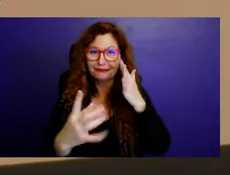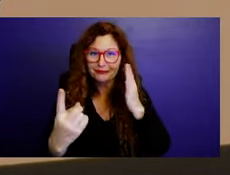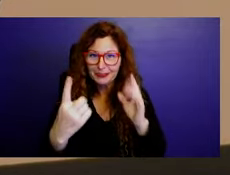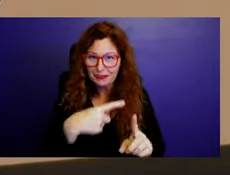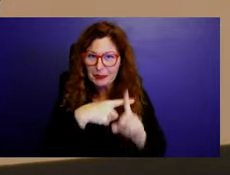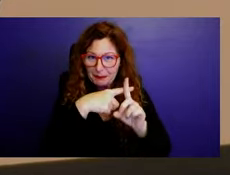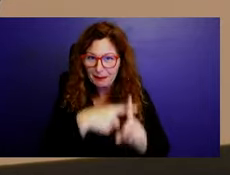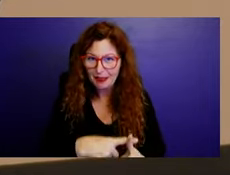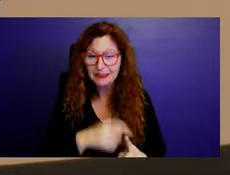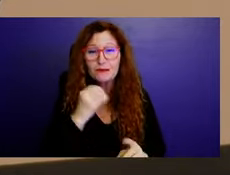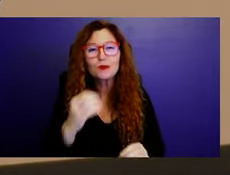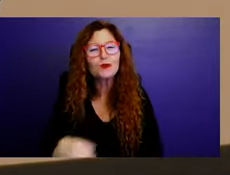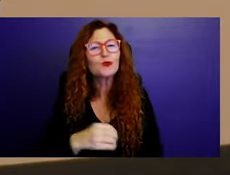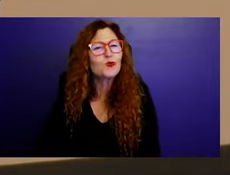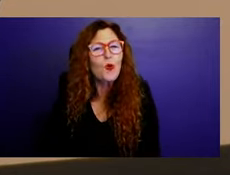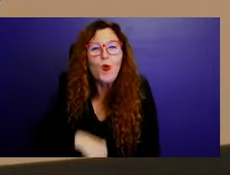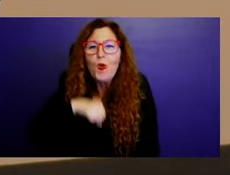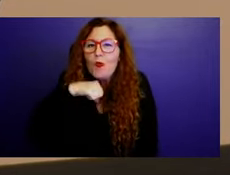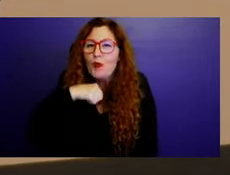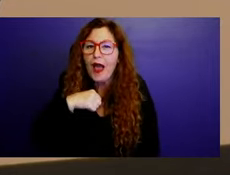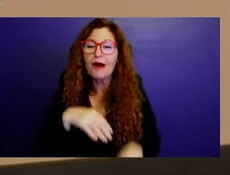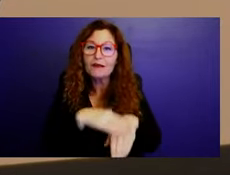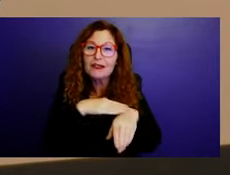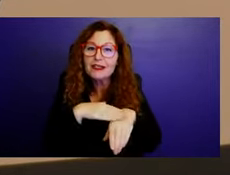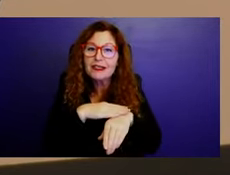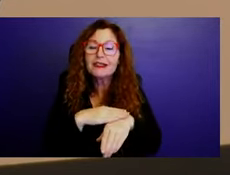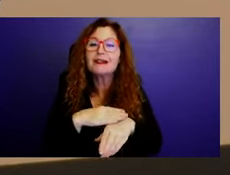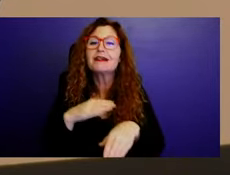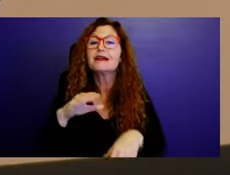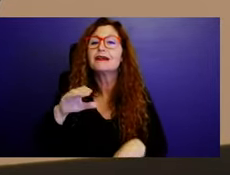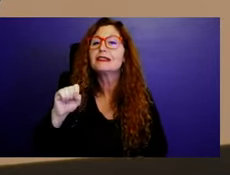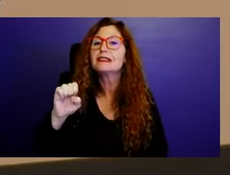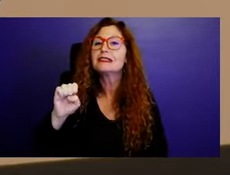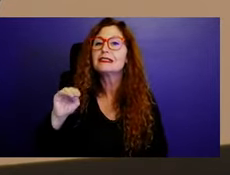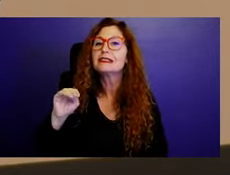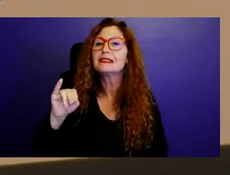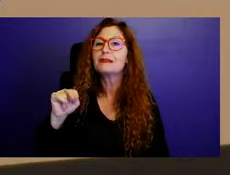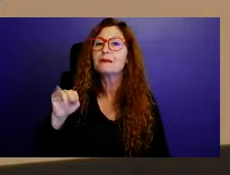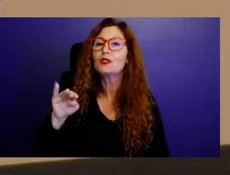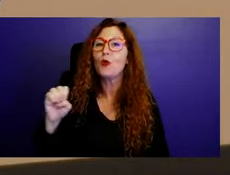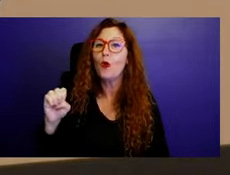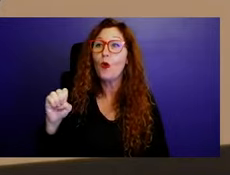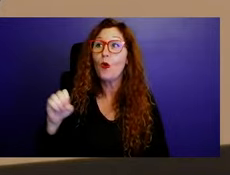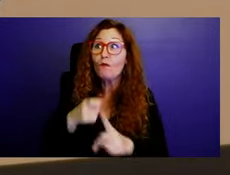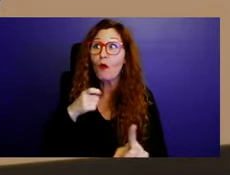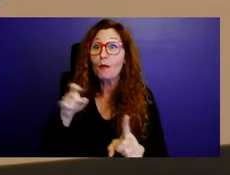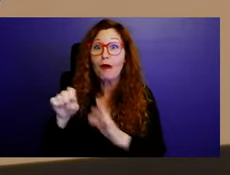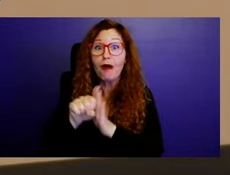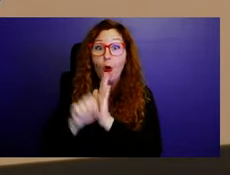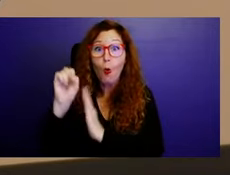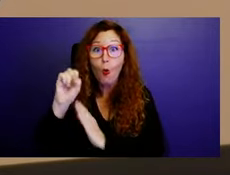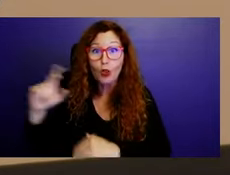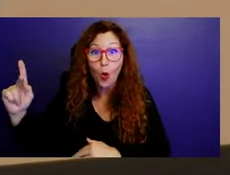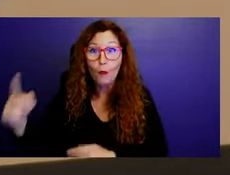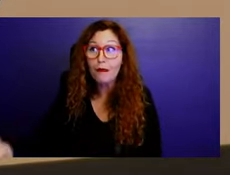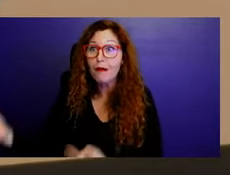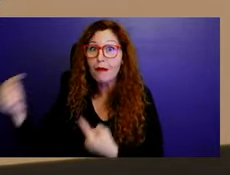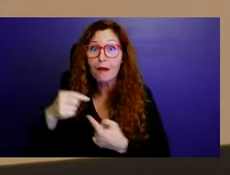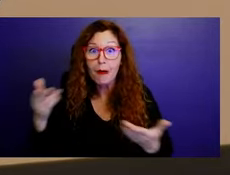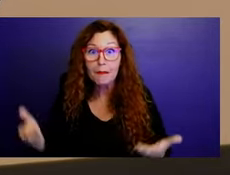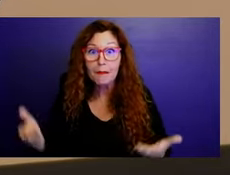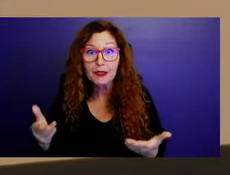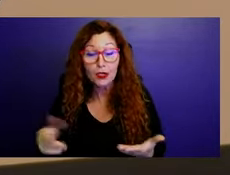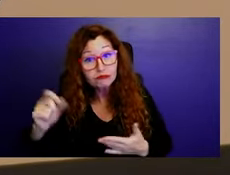seminal Indian from Oklahoma come to us. If you guys know American history, the Trail of Tears